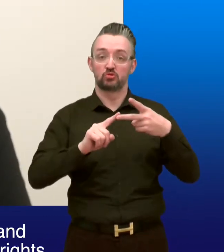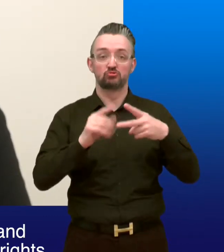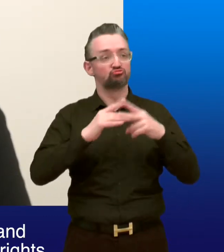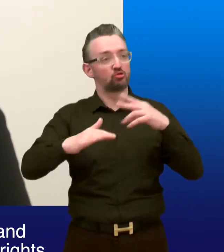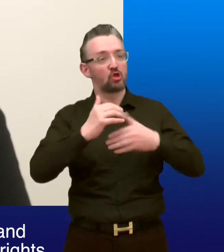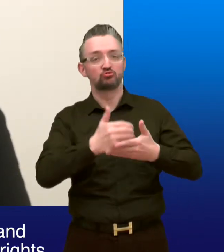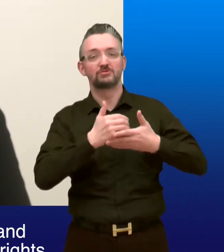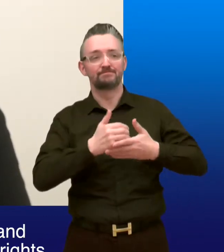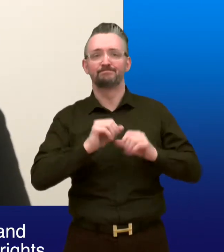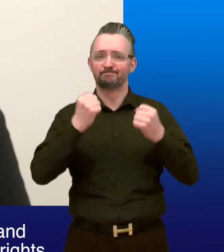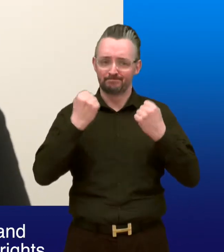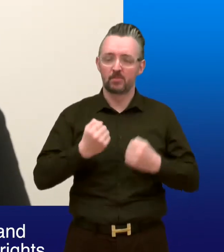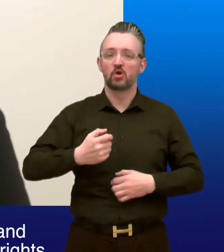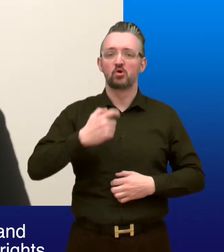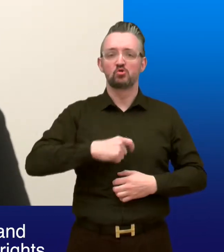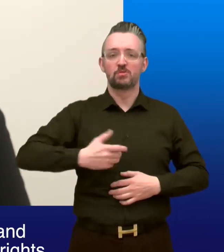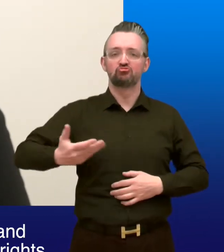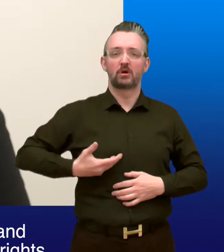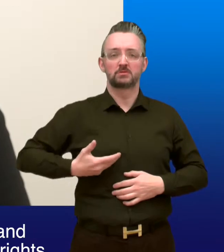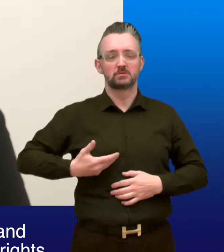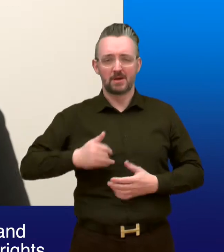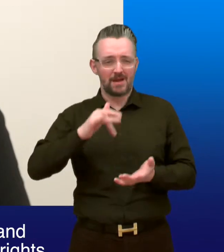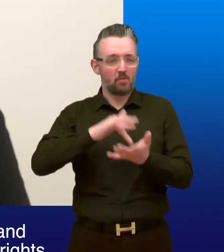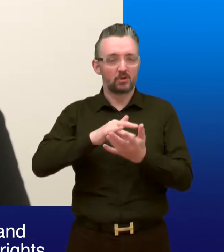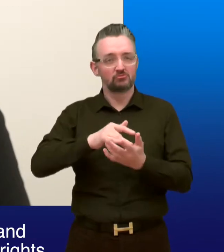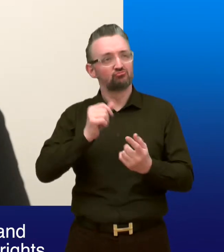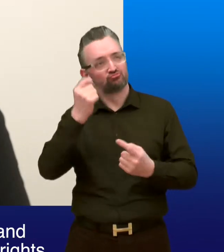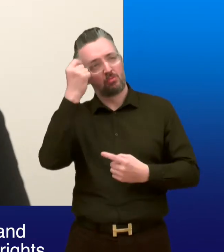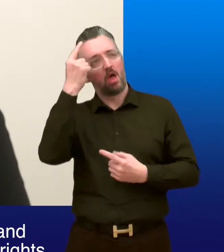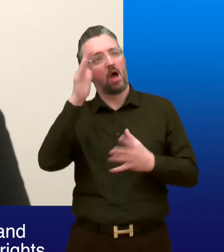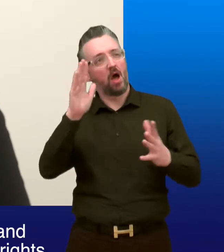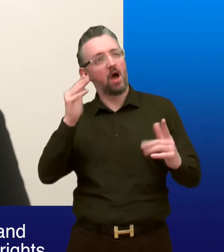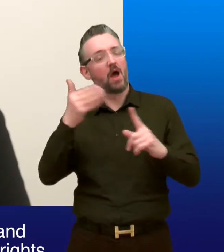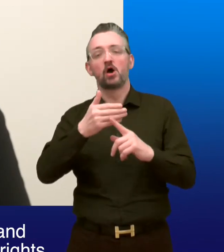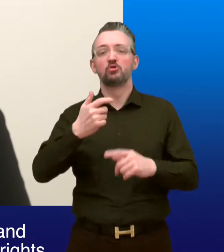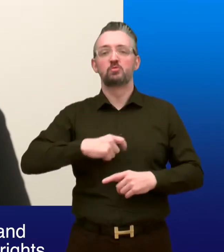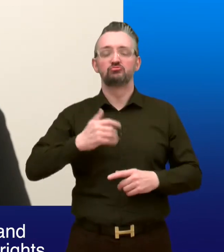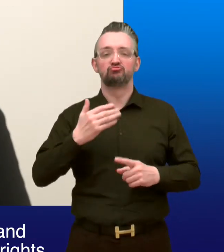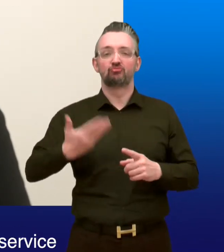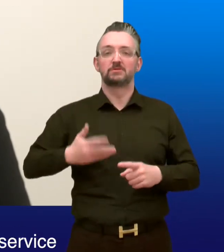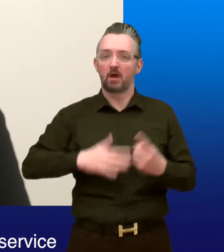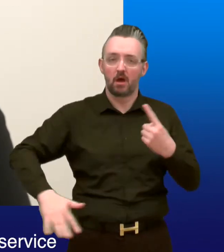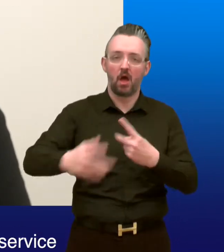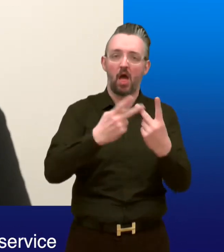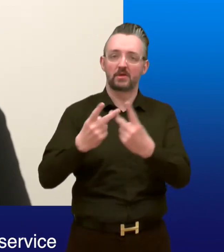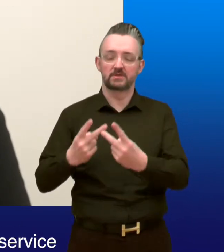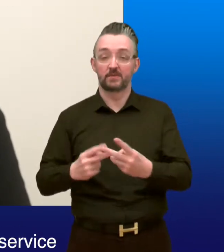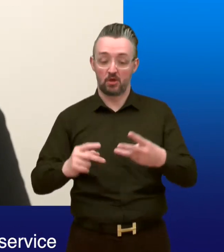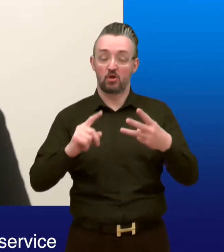Social Security is itself a human right and essential to the realisation of other human rights. 3.